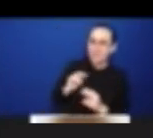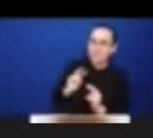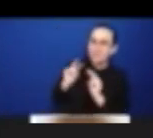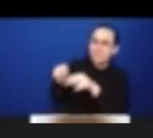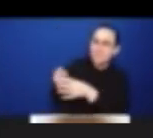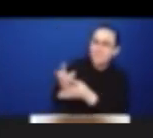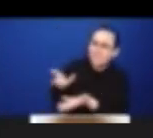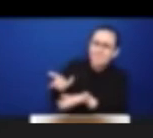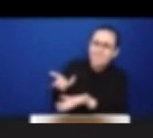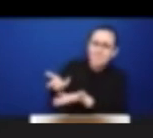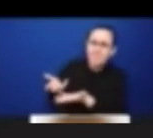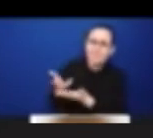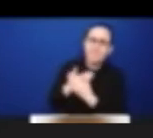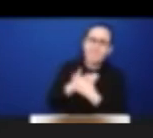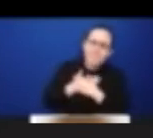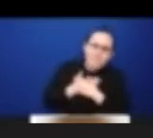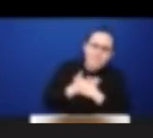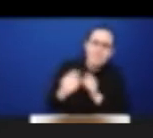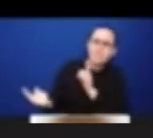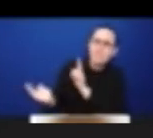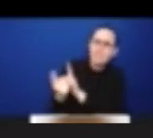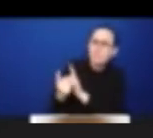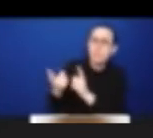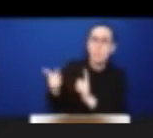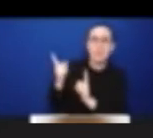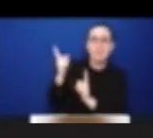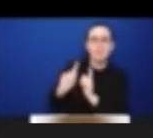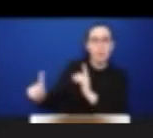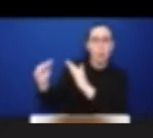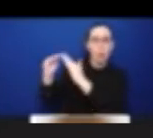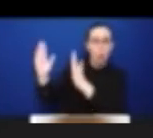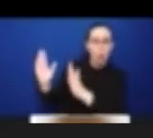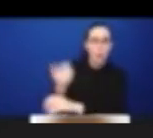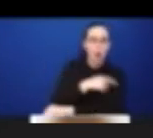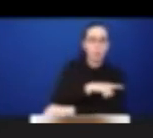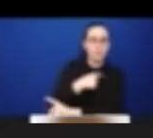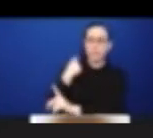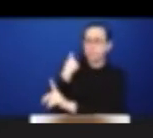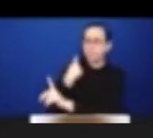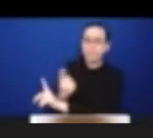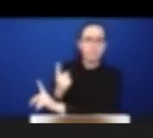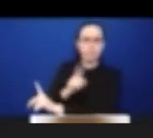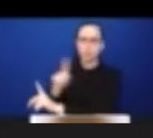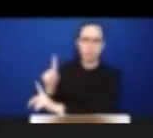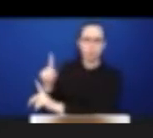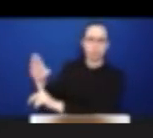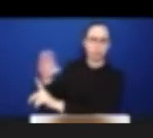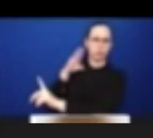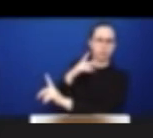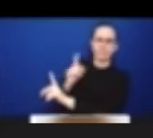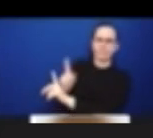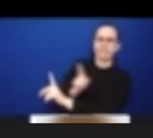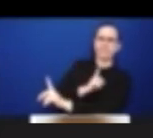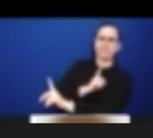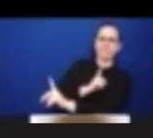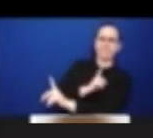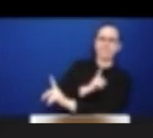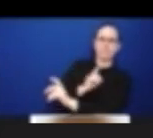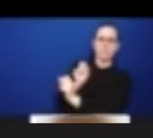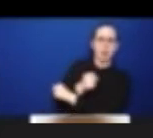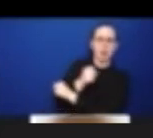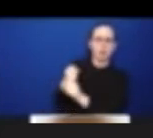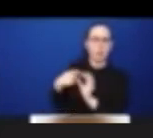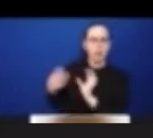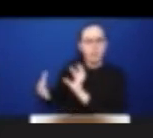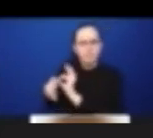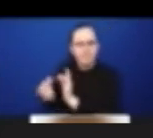Such interruptions in access to services profoundly impacted families. For instance, parents were worried about their children's